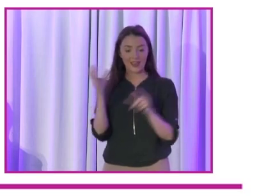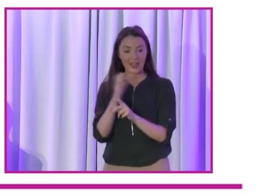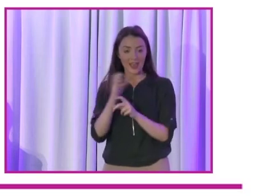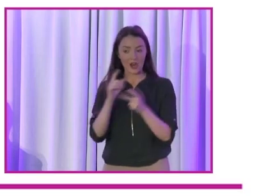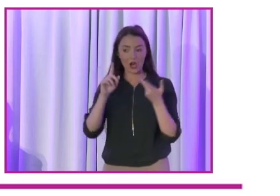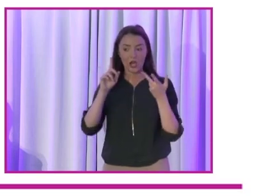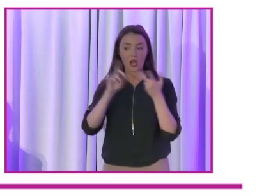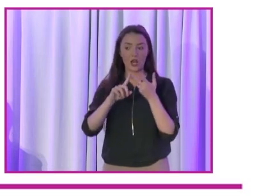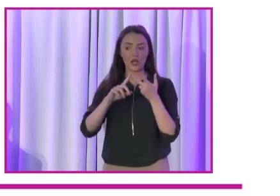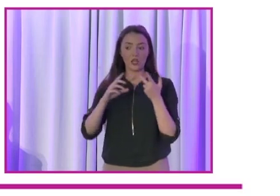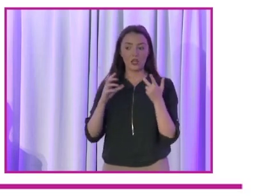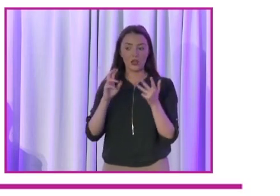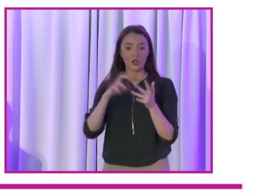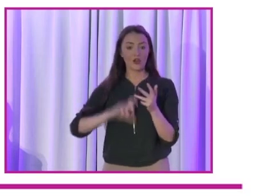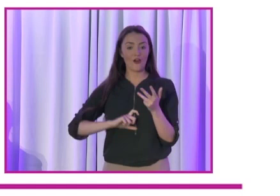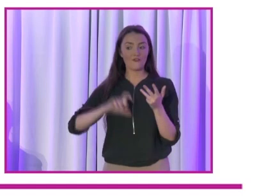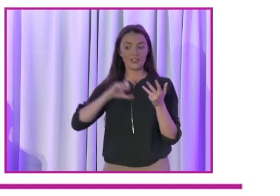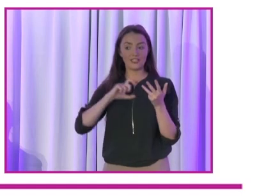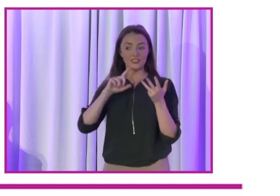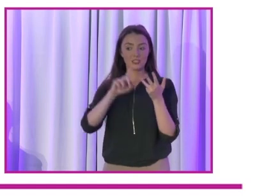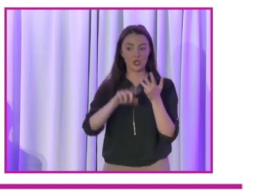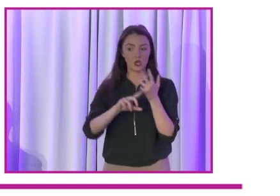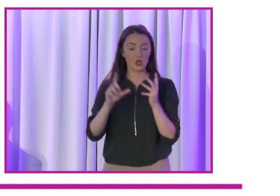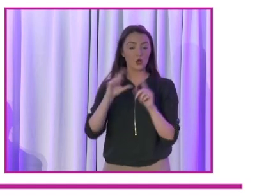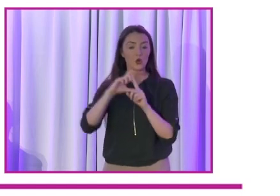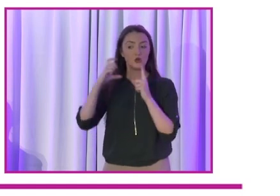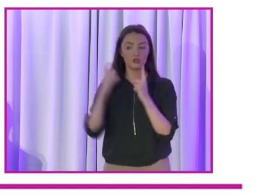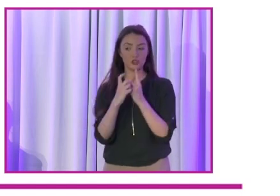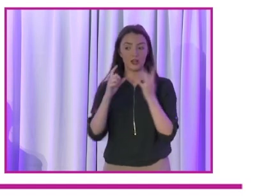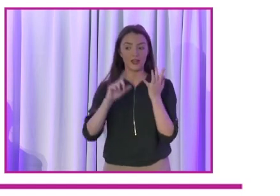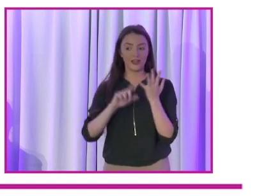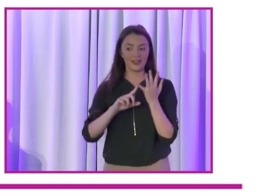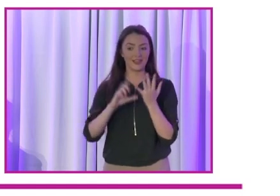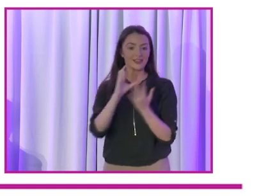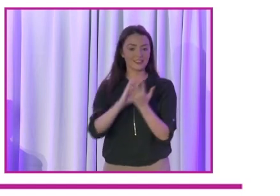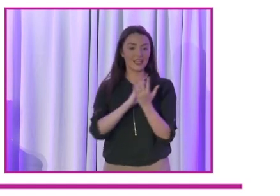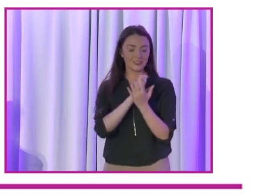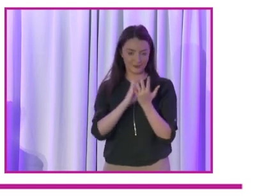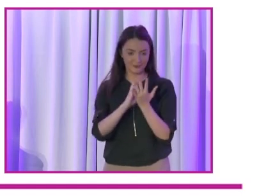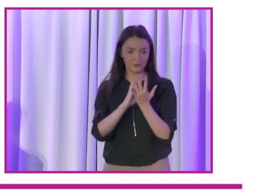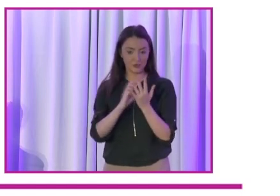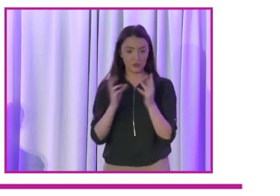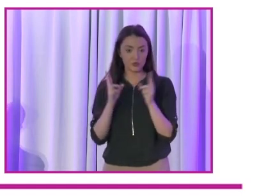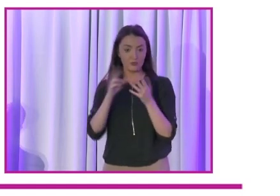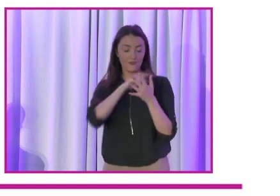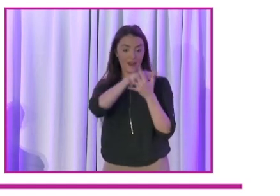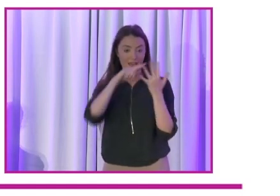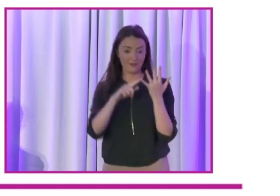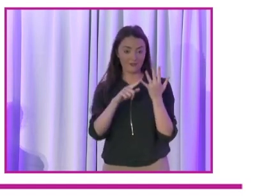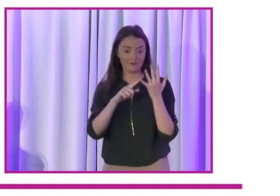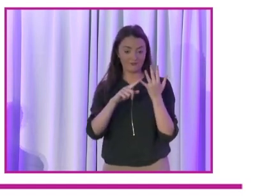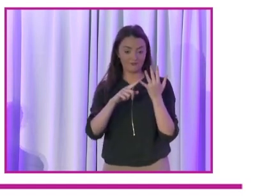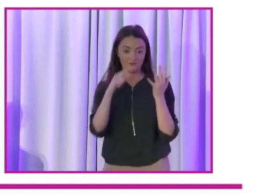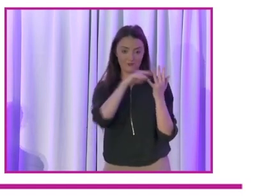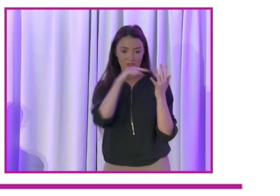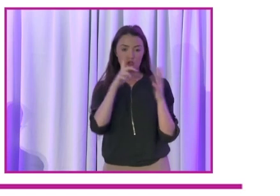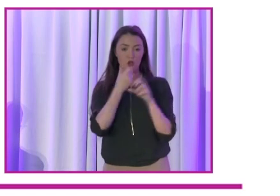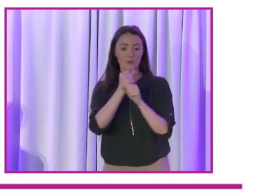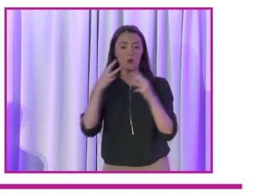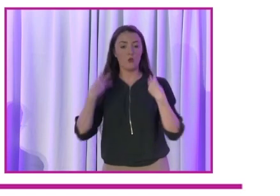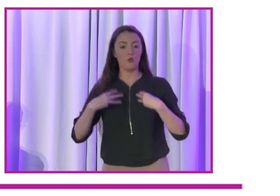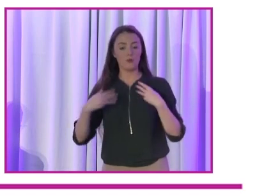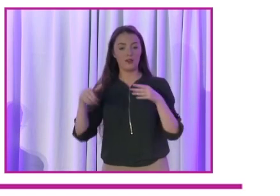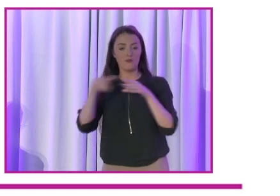selection. You might nowadays add cyber and you might also say, because I don't begin with C, I didn't put them up, we're in a misogynistic and